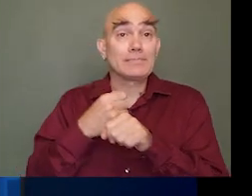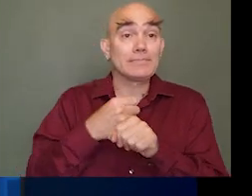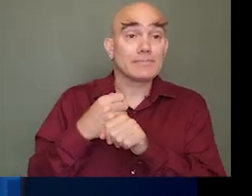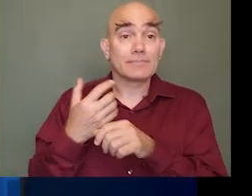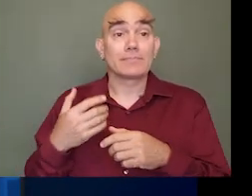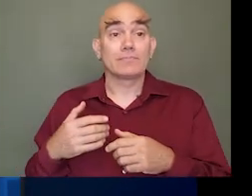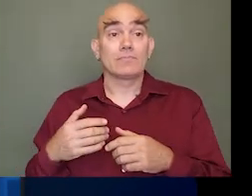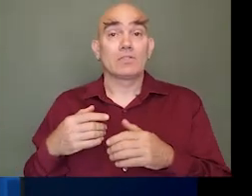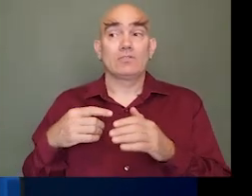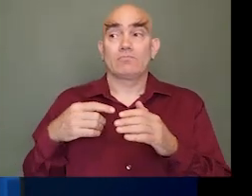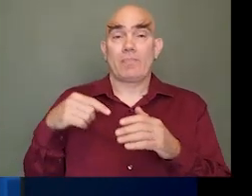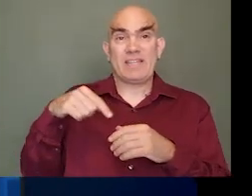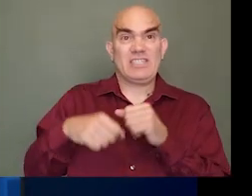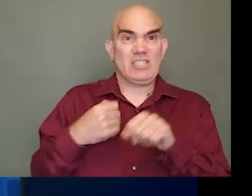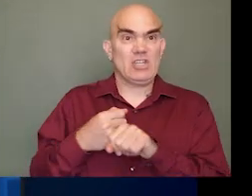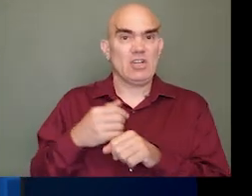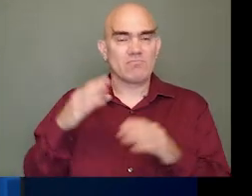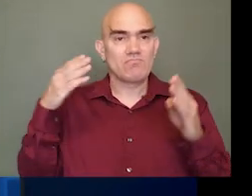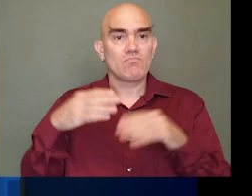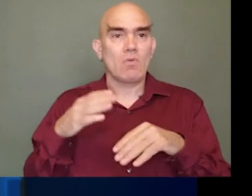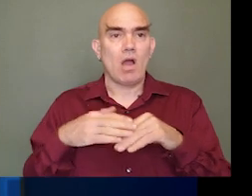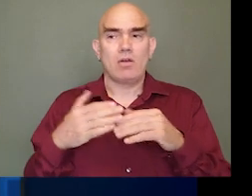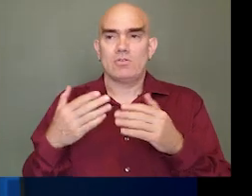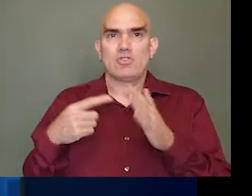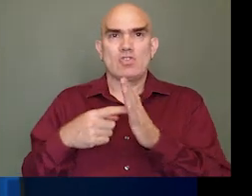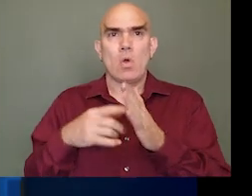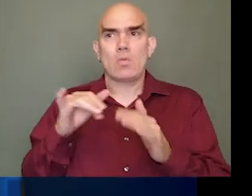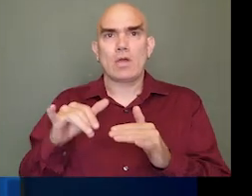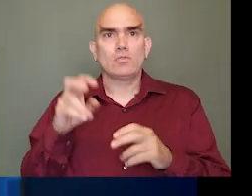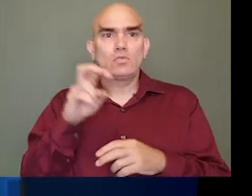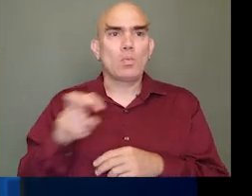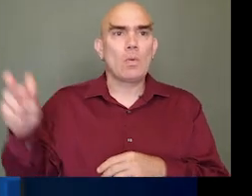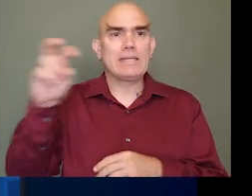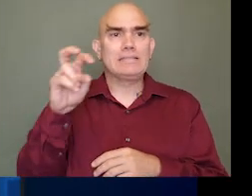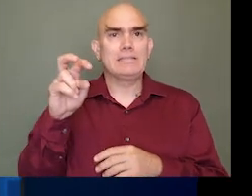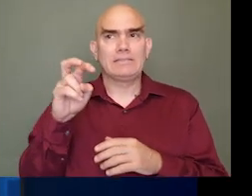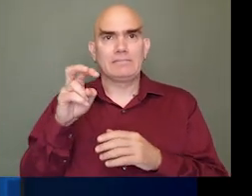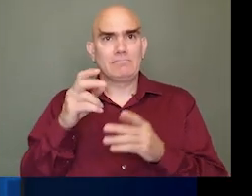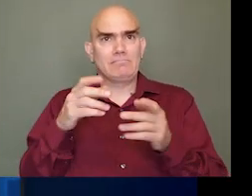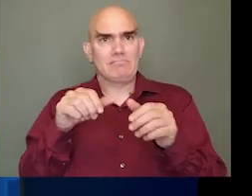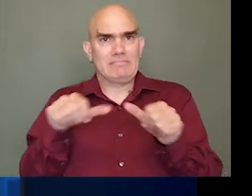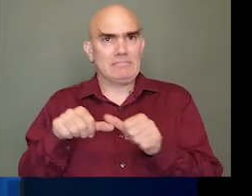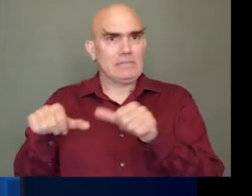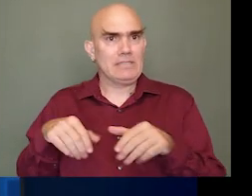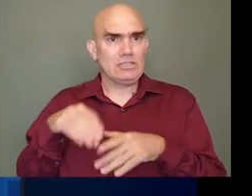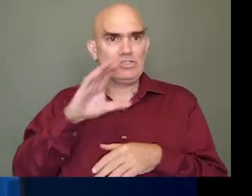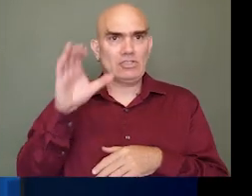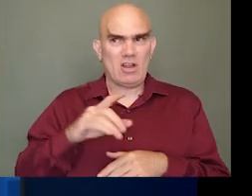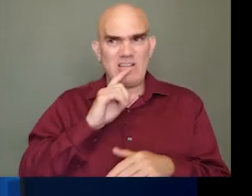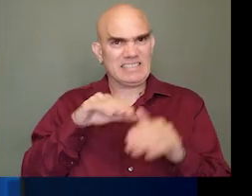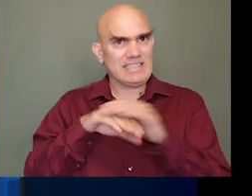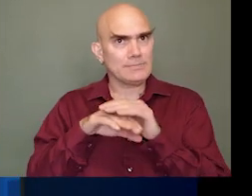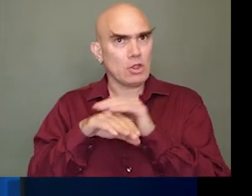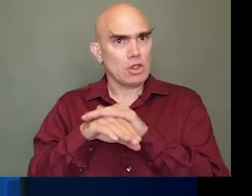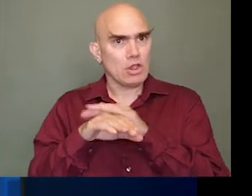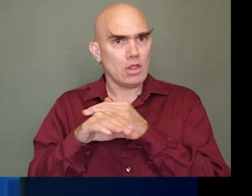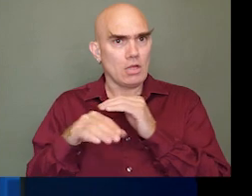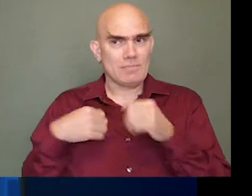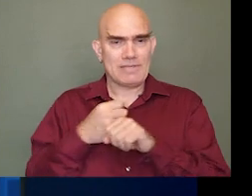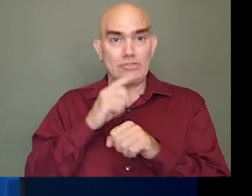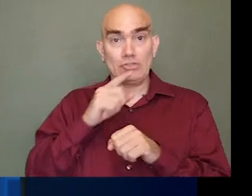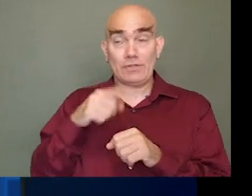year that show that tourist venues in Chicago are accessible. We're making short videos